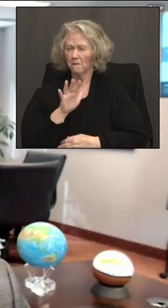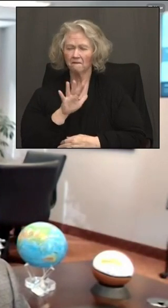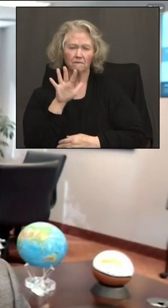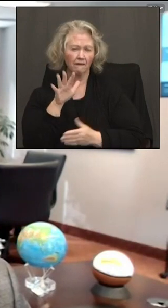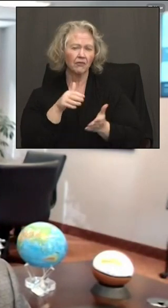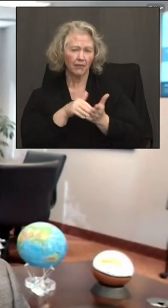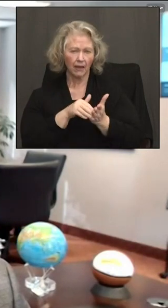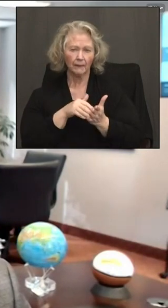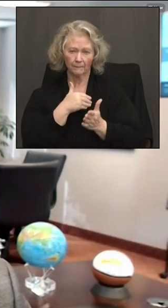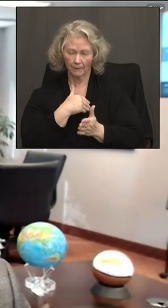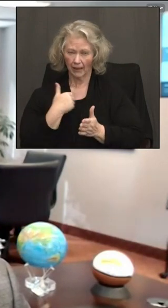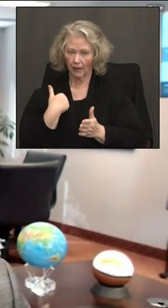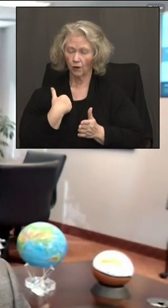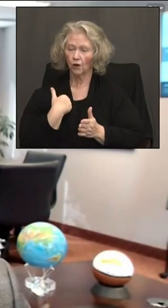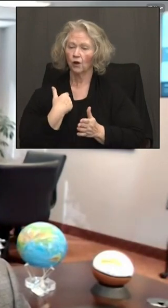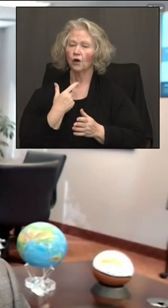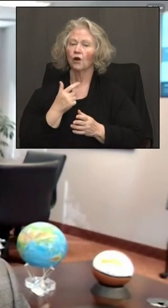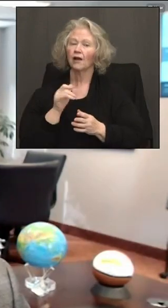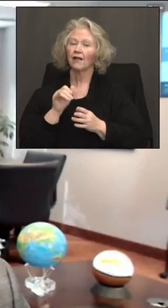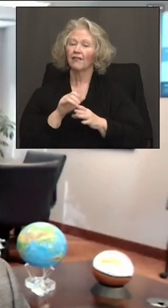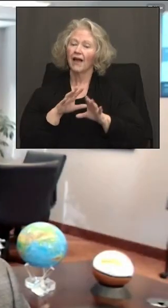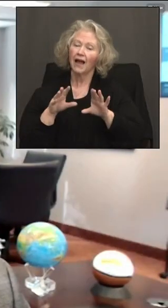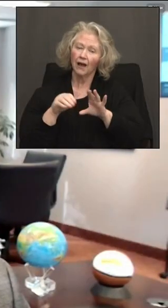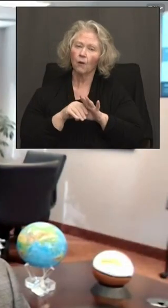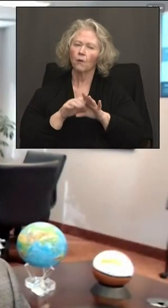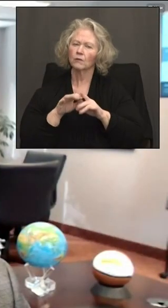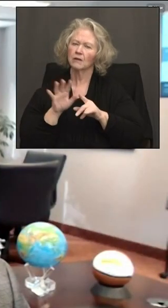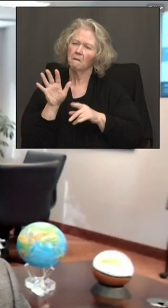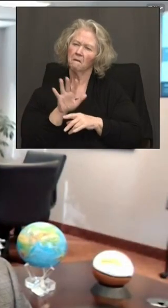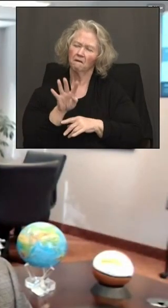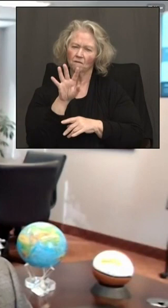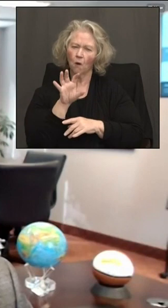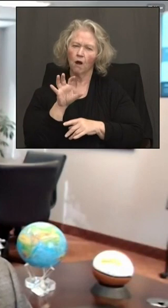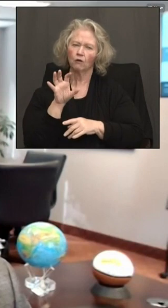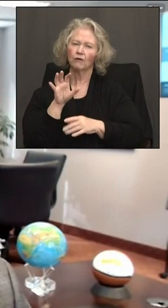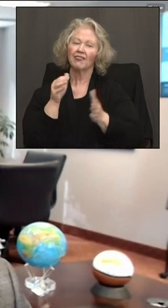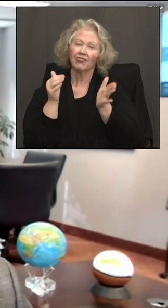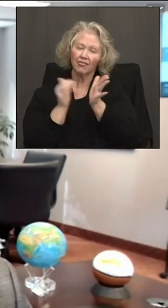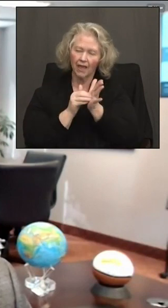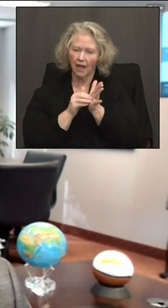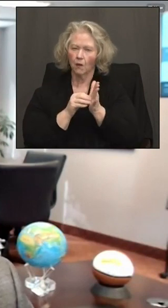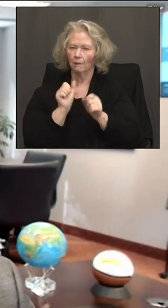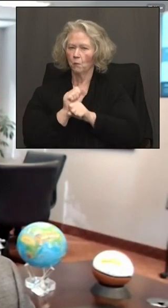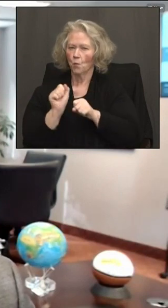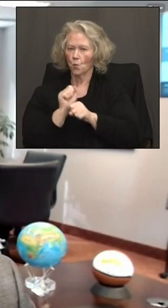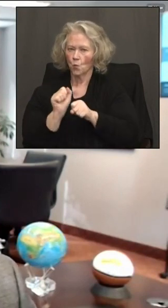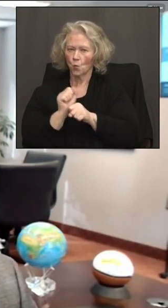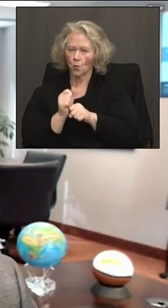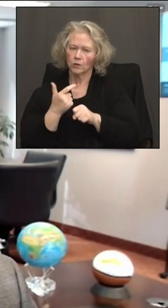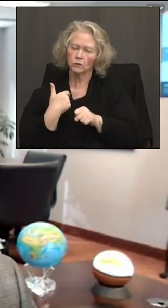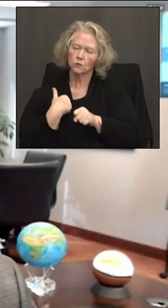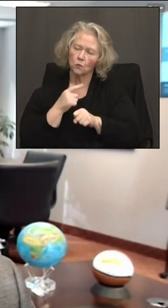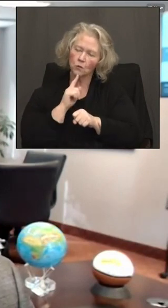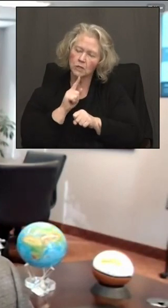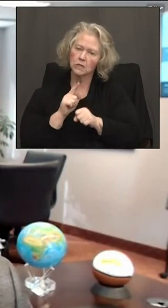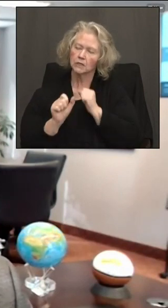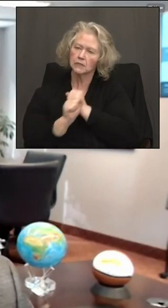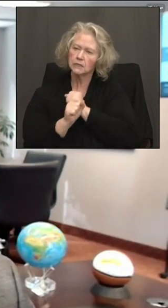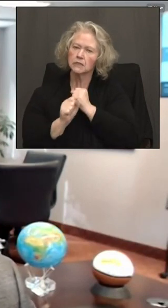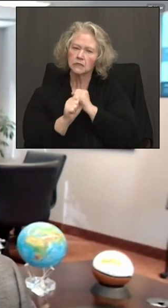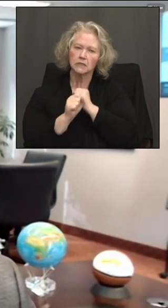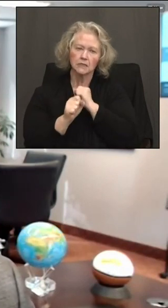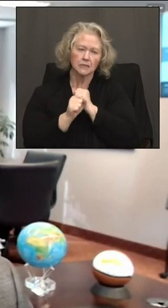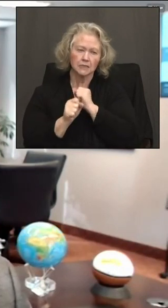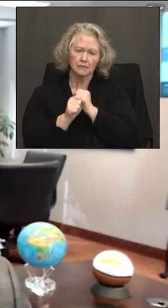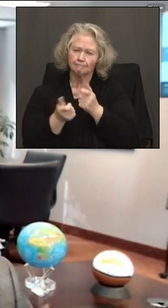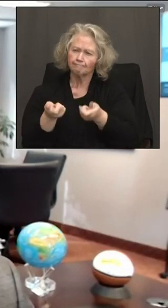400,000 employees across our great state. And so we've been really trying to get the word out to get, you know, all those 400